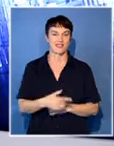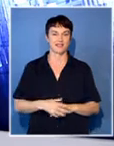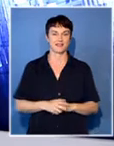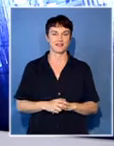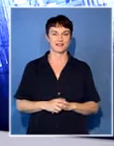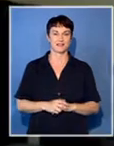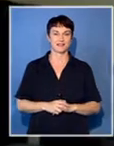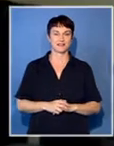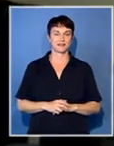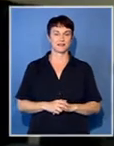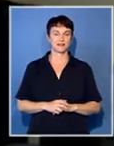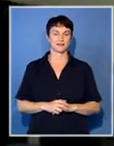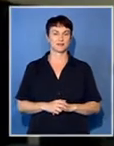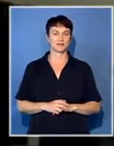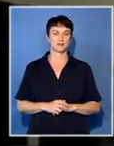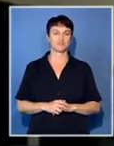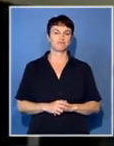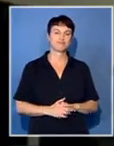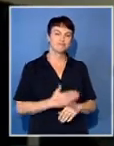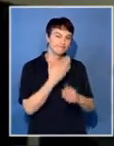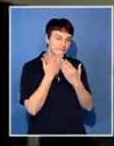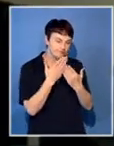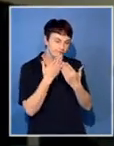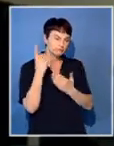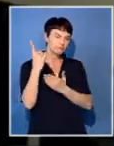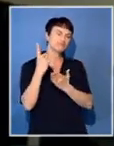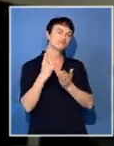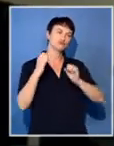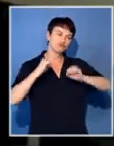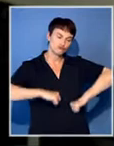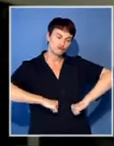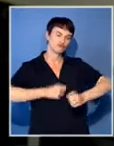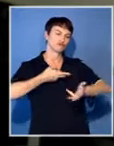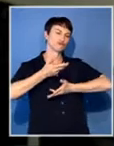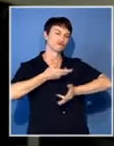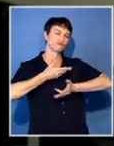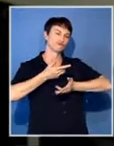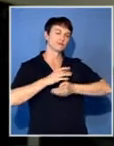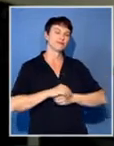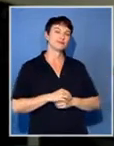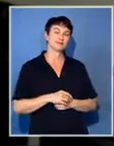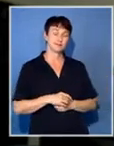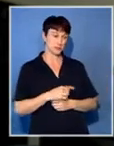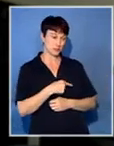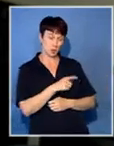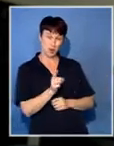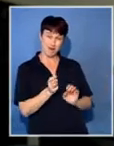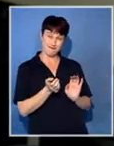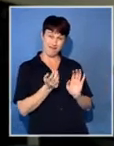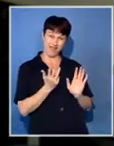so I mean thank you very much for talking to us on nine of your affiliate unions throwing down the gauntlet